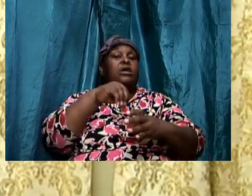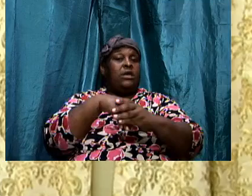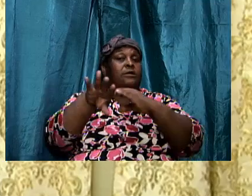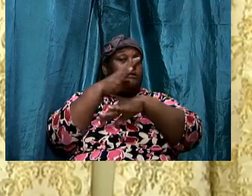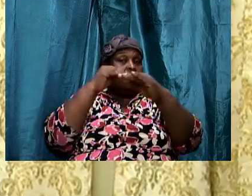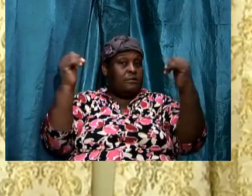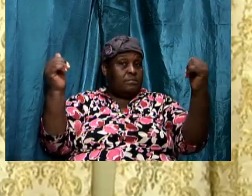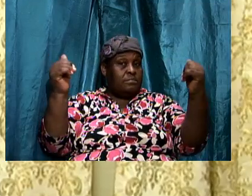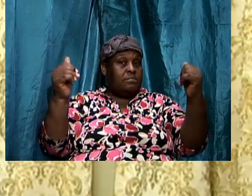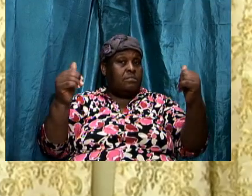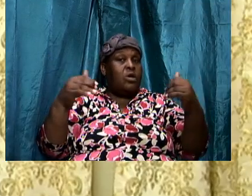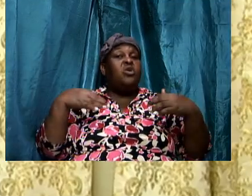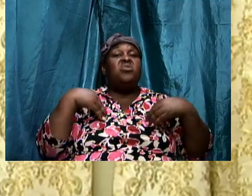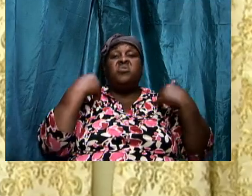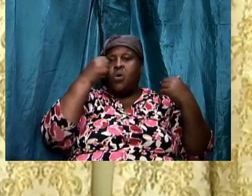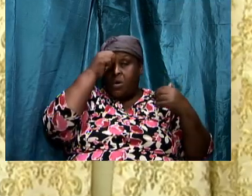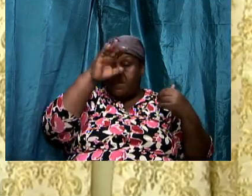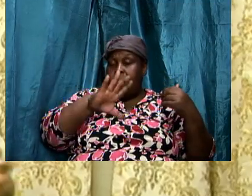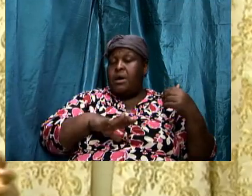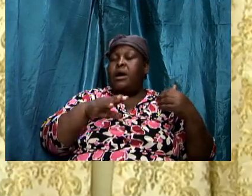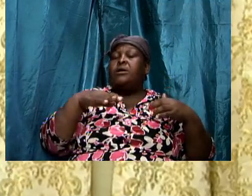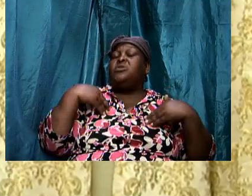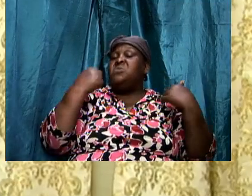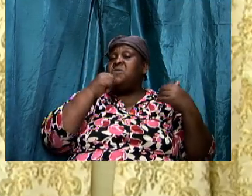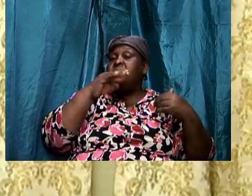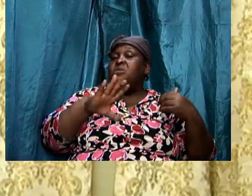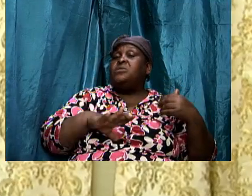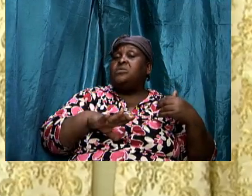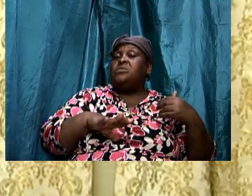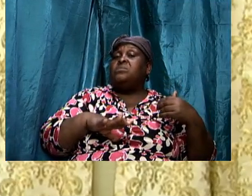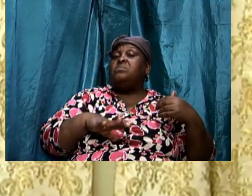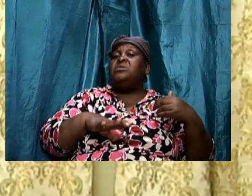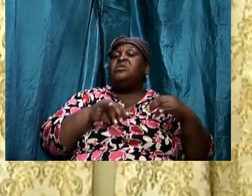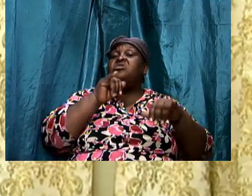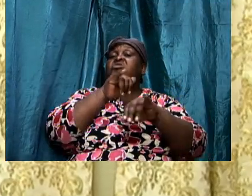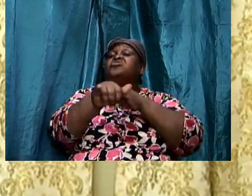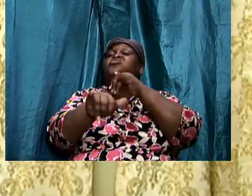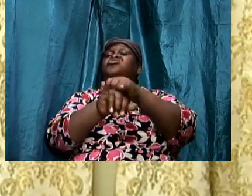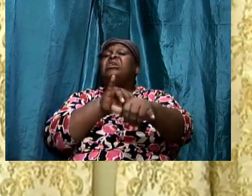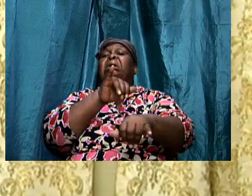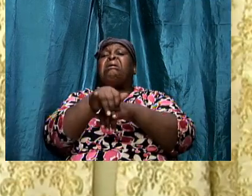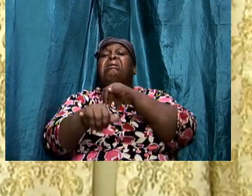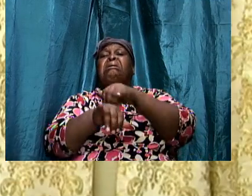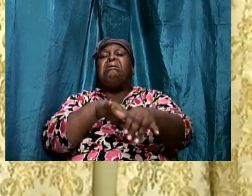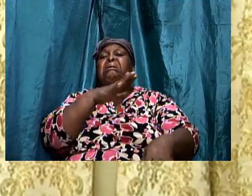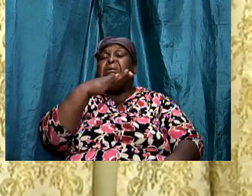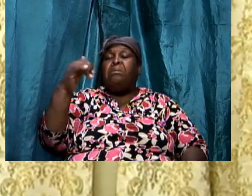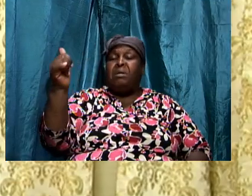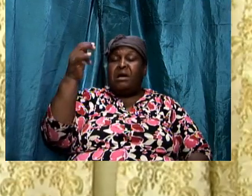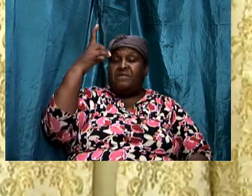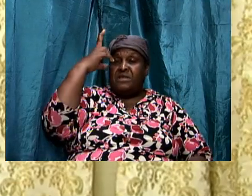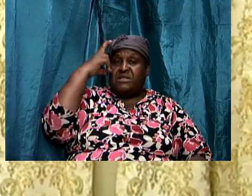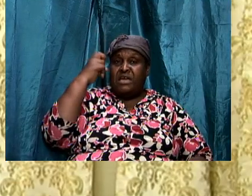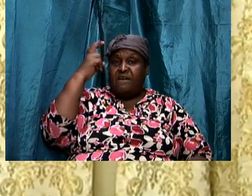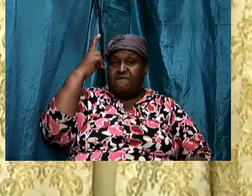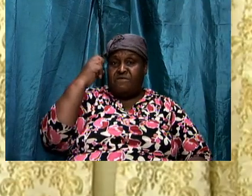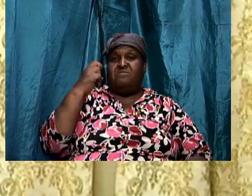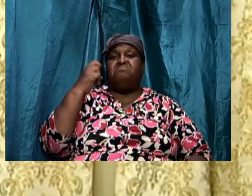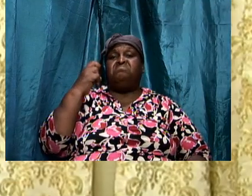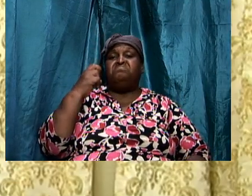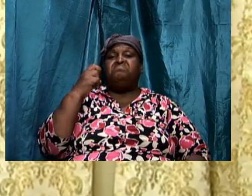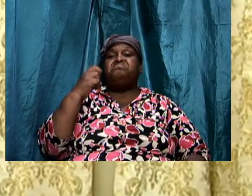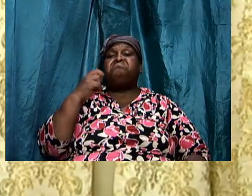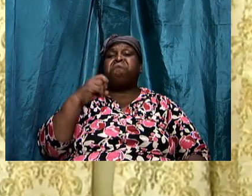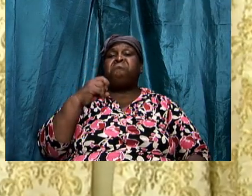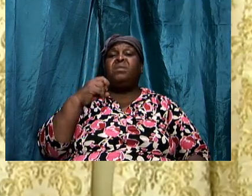ourselves young man young woman to be entrapped and the warfare that we are in you are going to find that you're